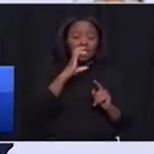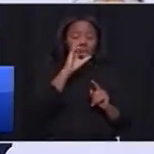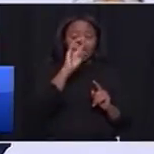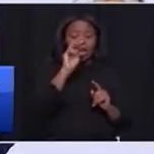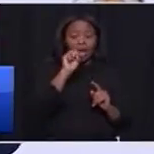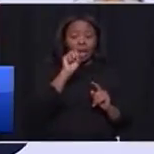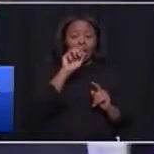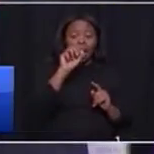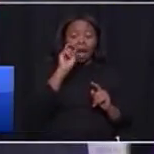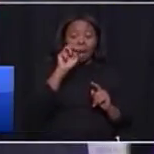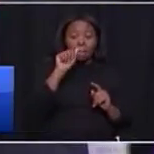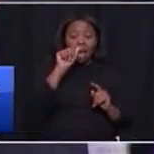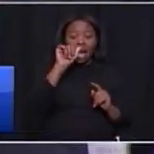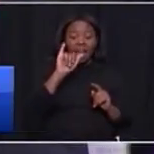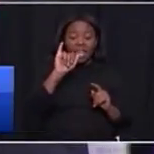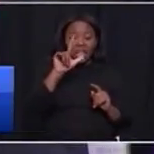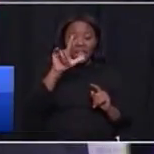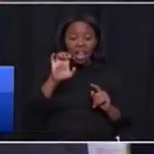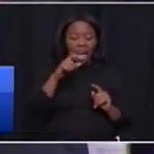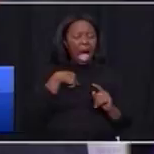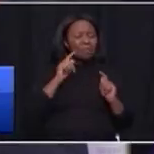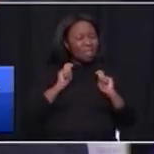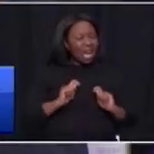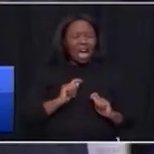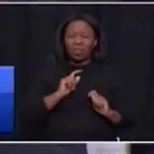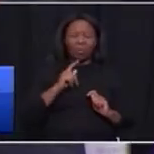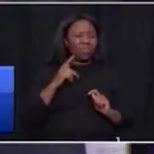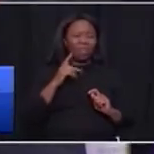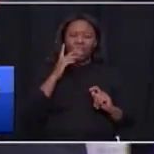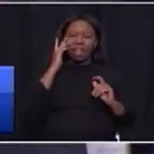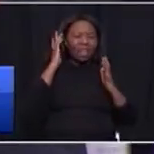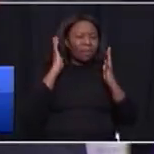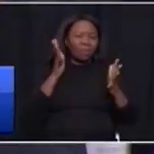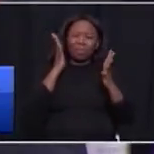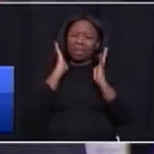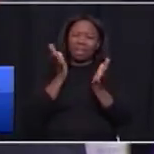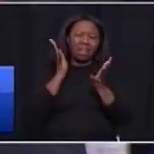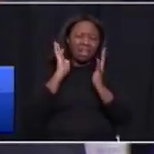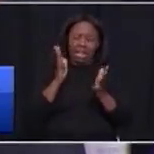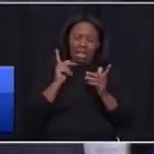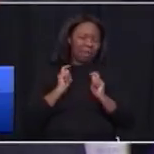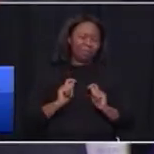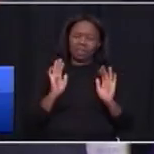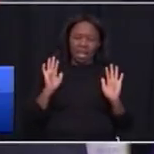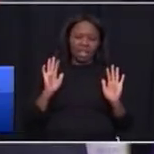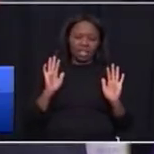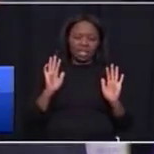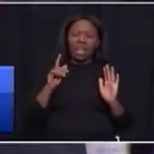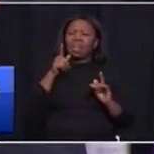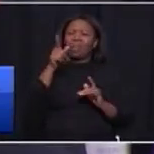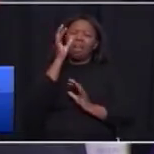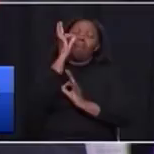I'm tired of talking and talking and the Department of Human Settlements giving me